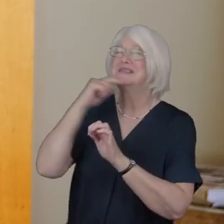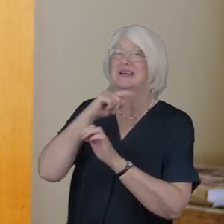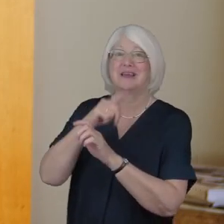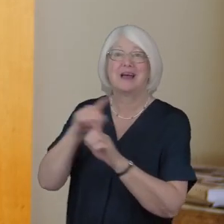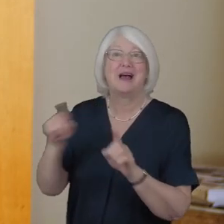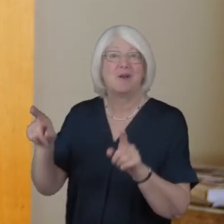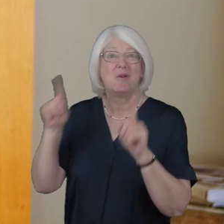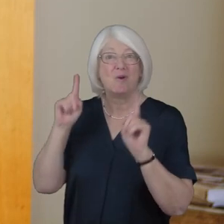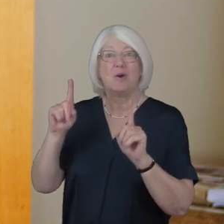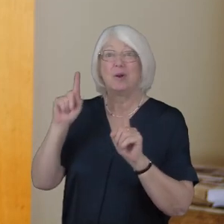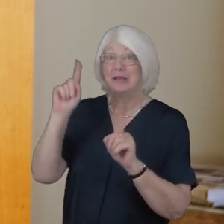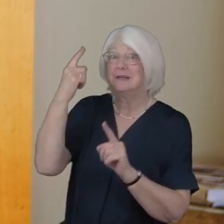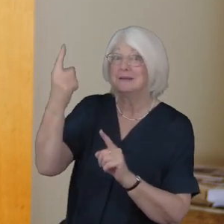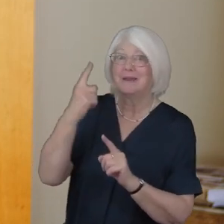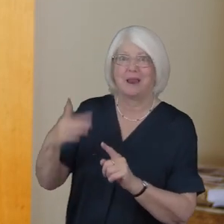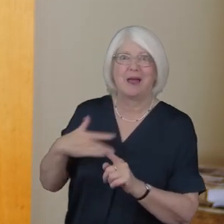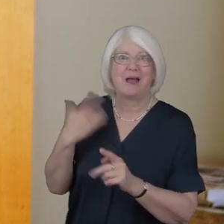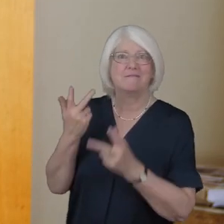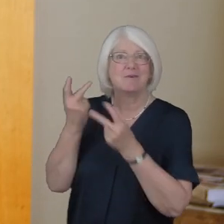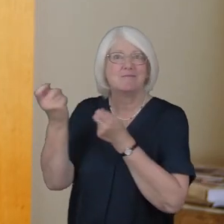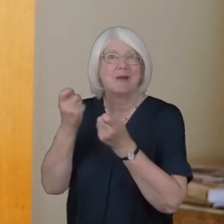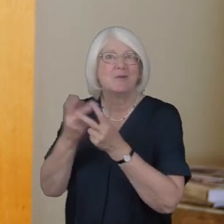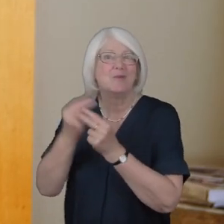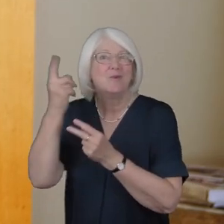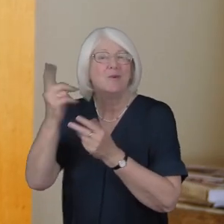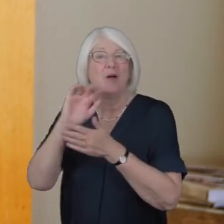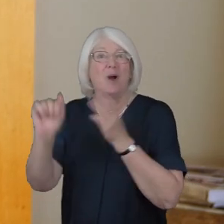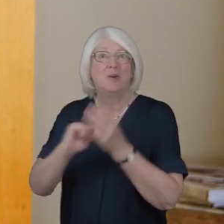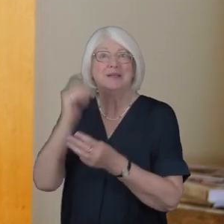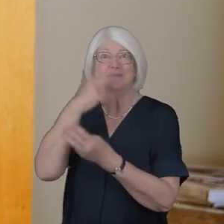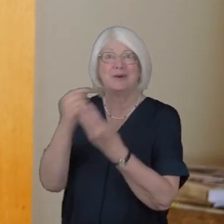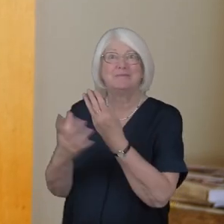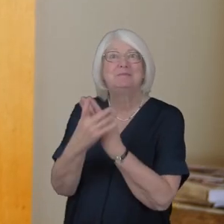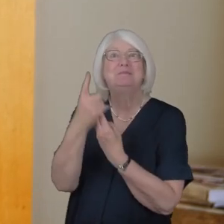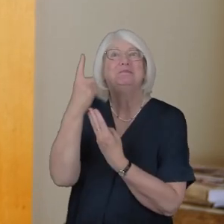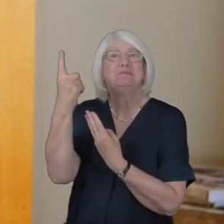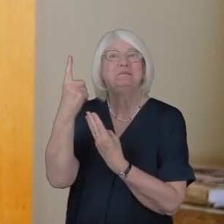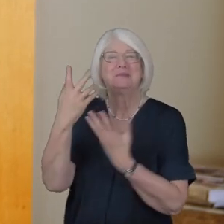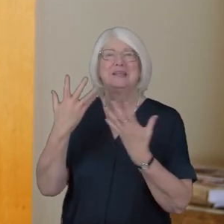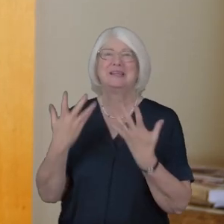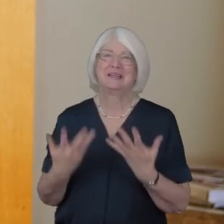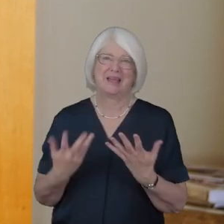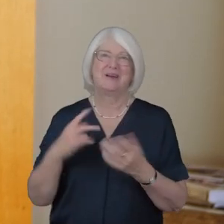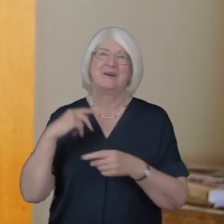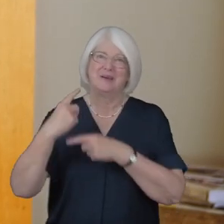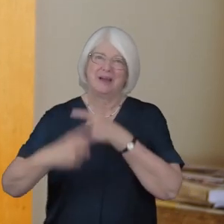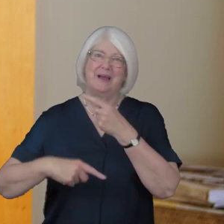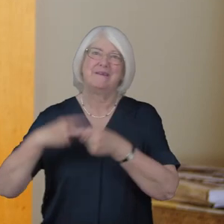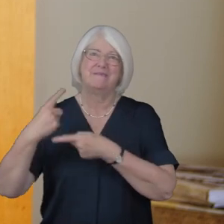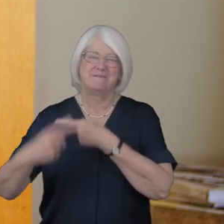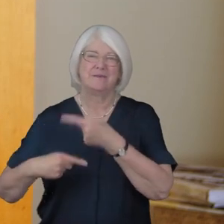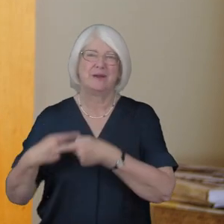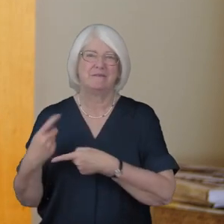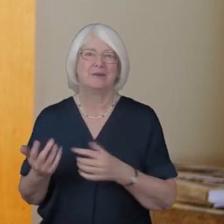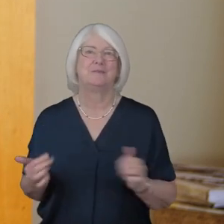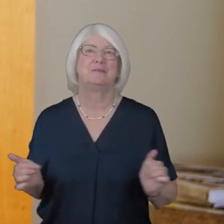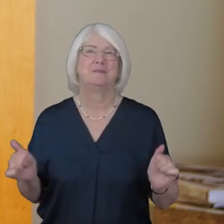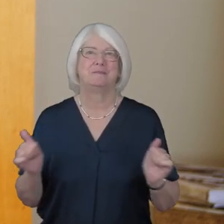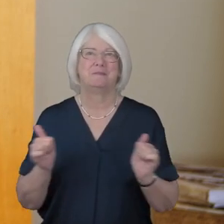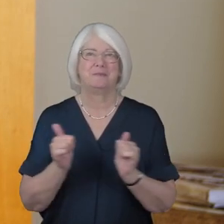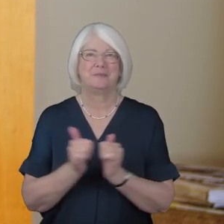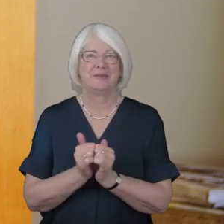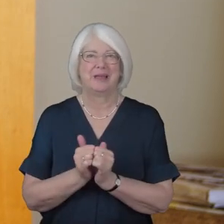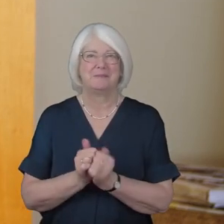is alive and reigns with you in the unity of the Holy Spirit one God now and